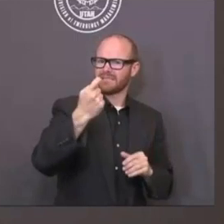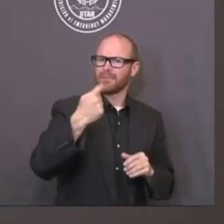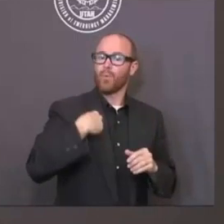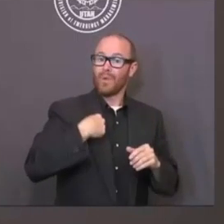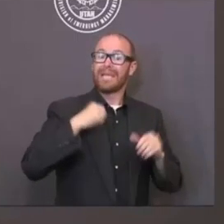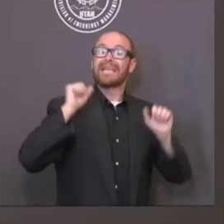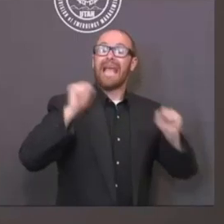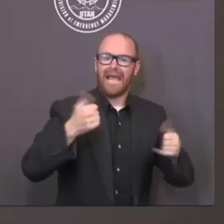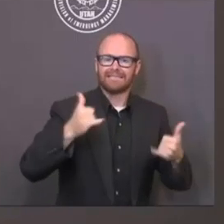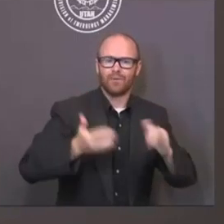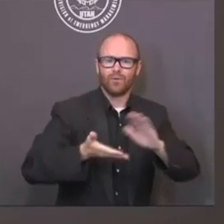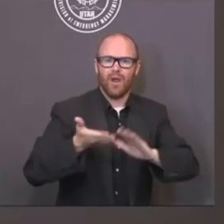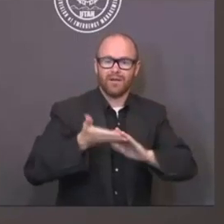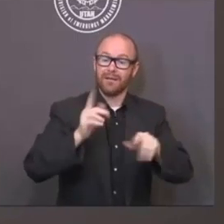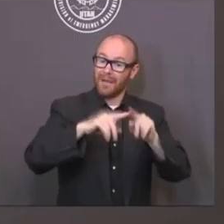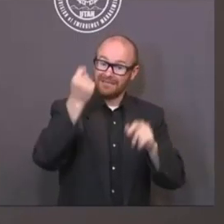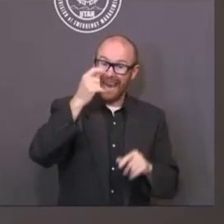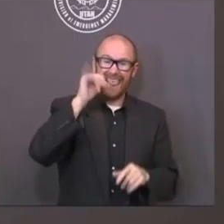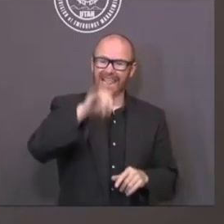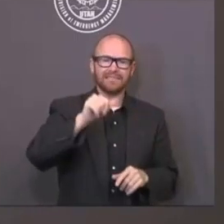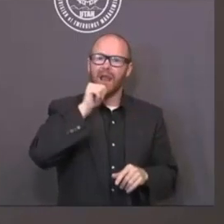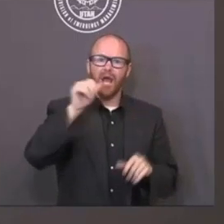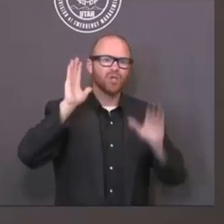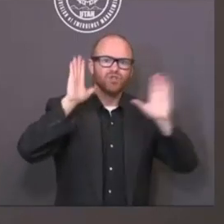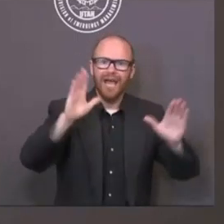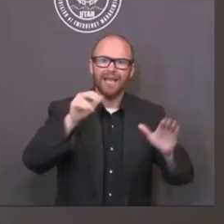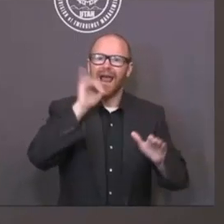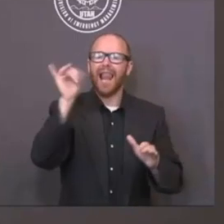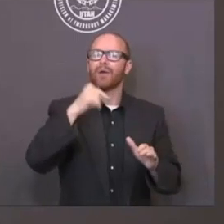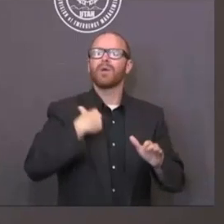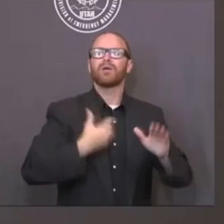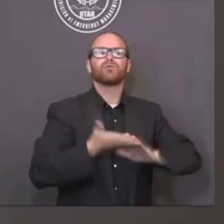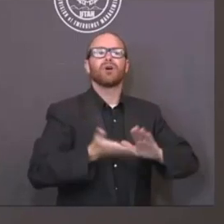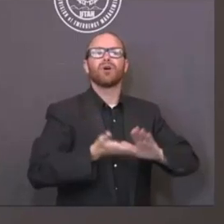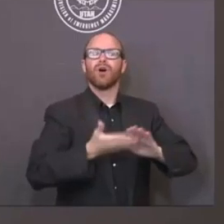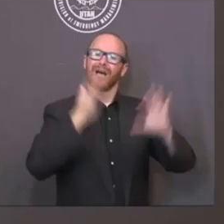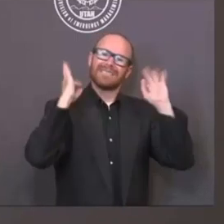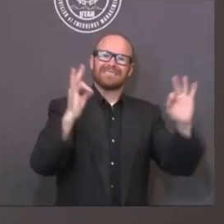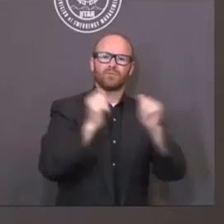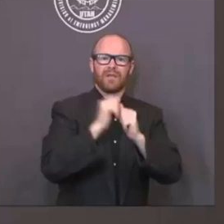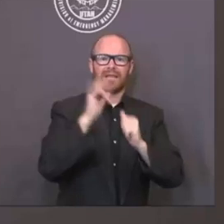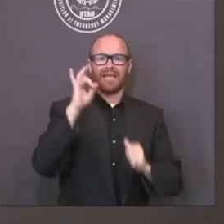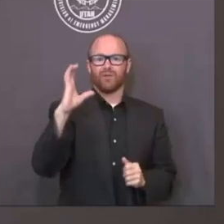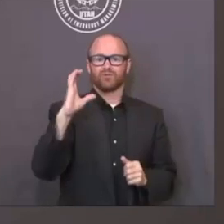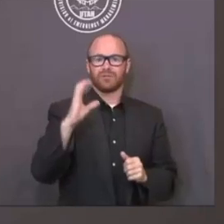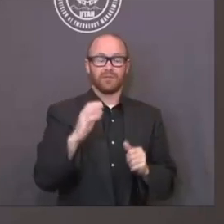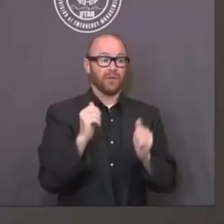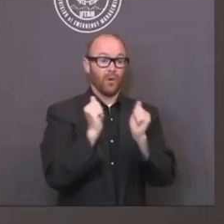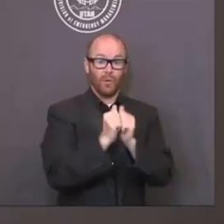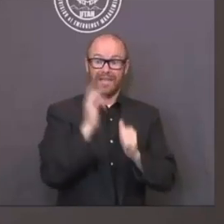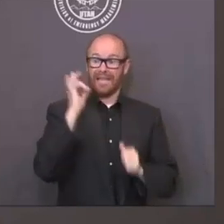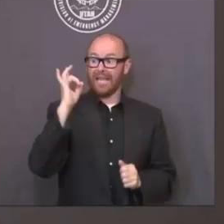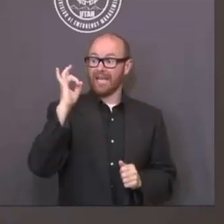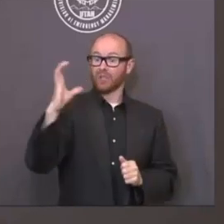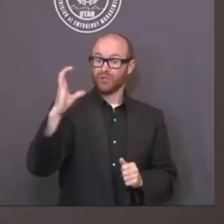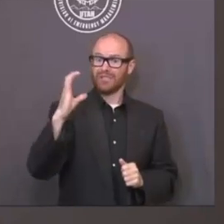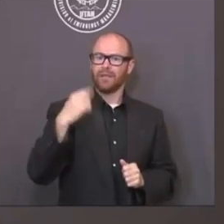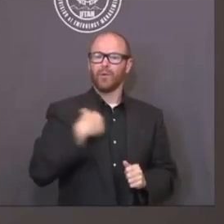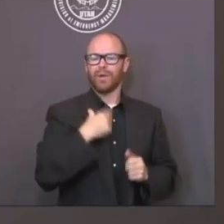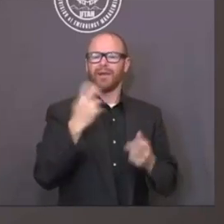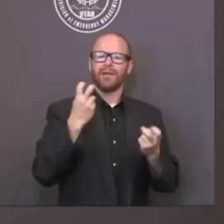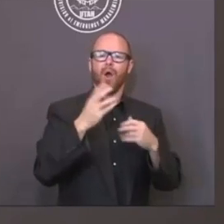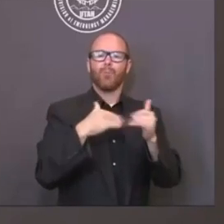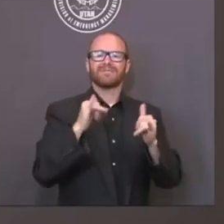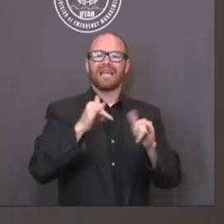it would not be wise to be floating that close to the edge of the cliff. If we have a surge, we would not be able to accommodate it. At 800,